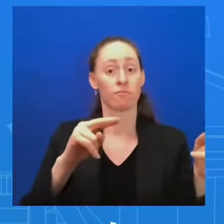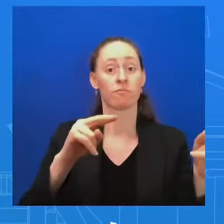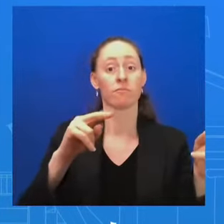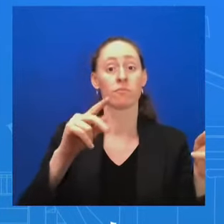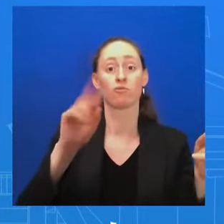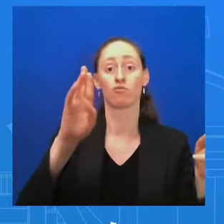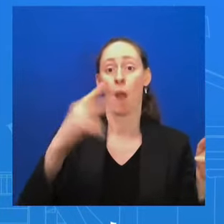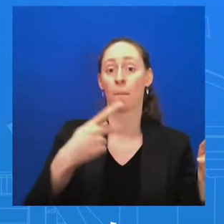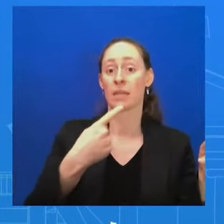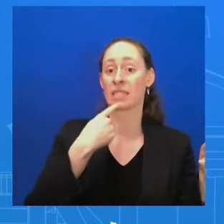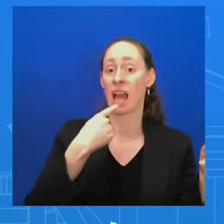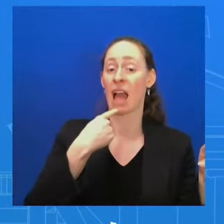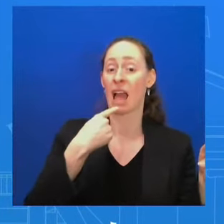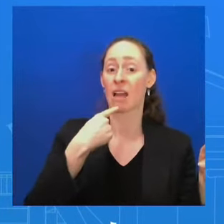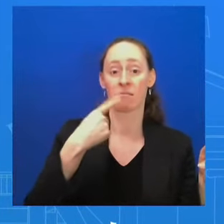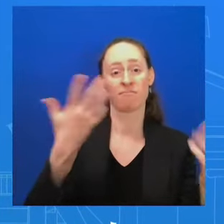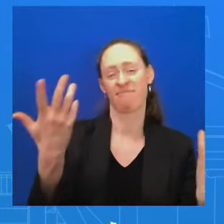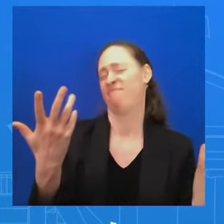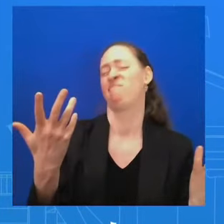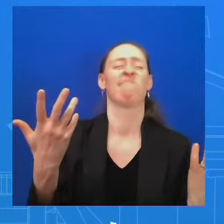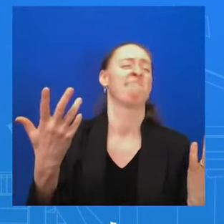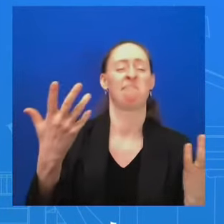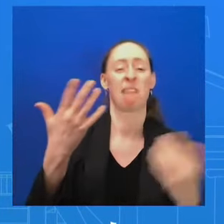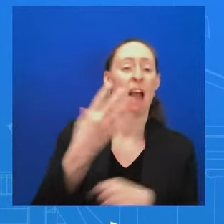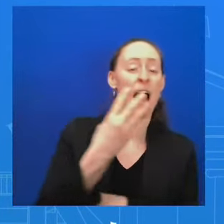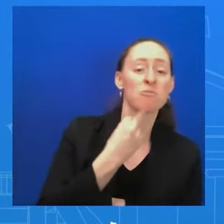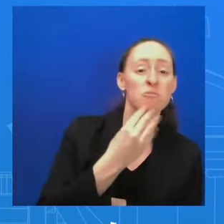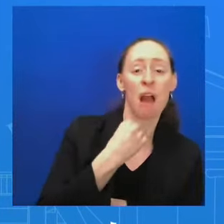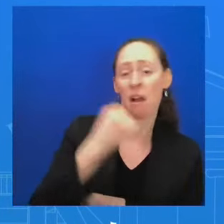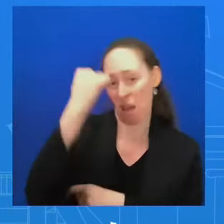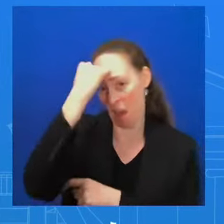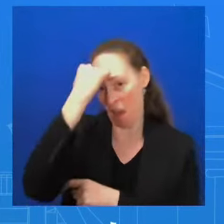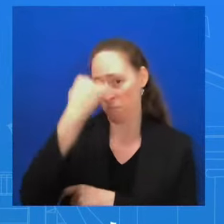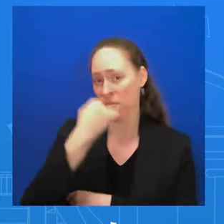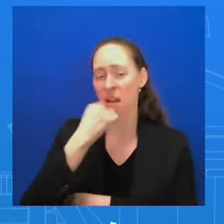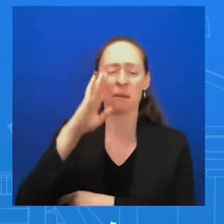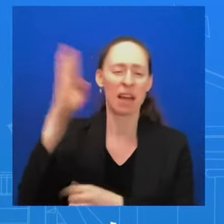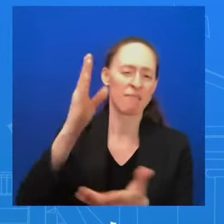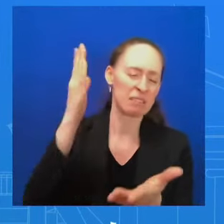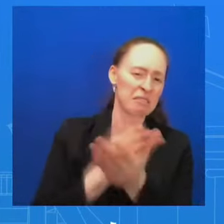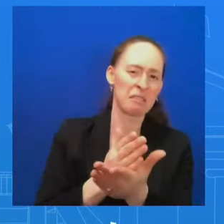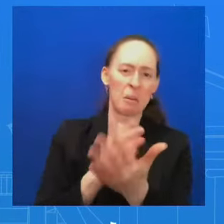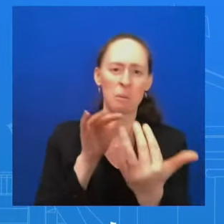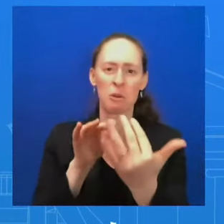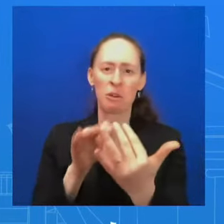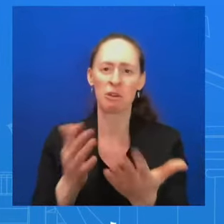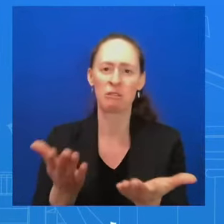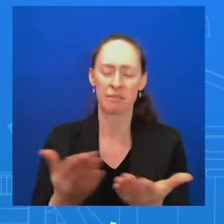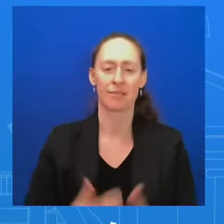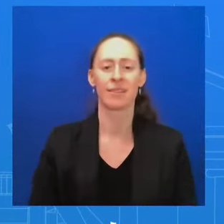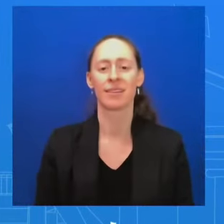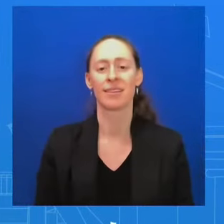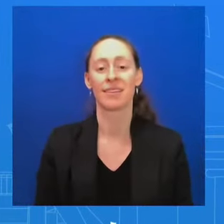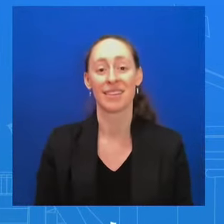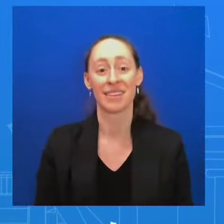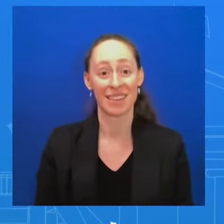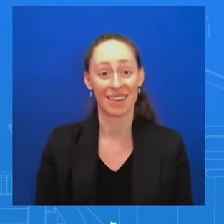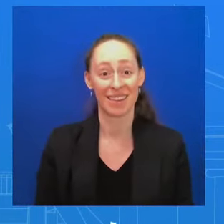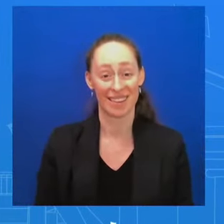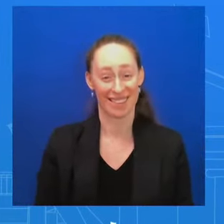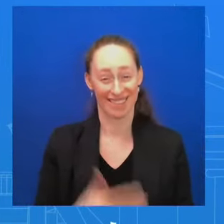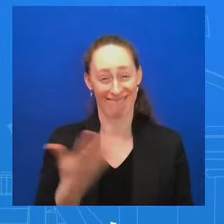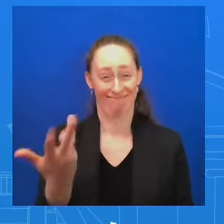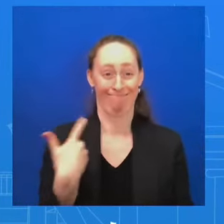I'm not going to compare the president's views to Mr. Trump. I think he can understand. I need to stay out